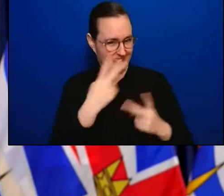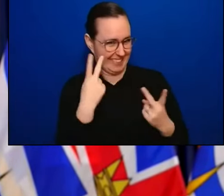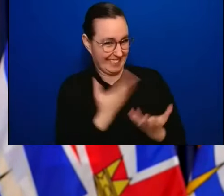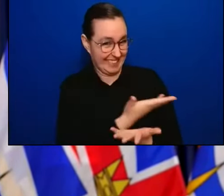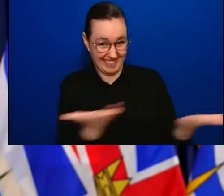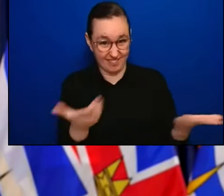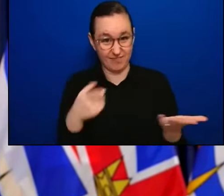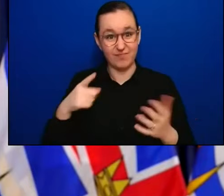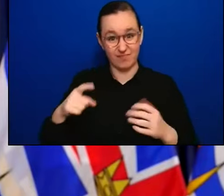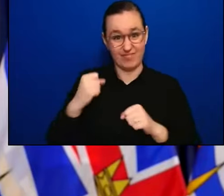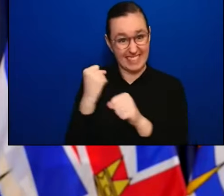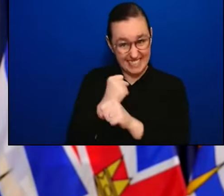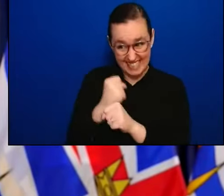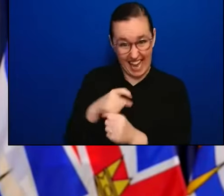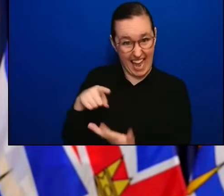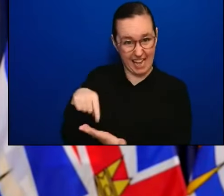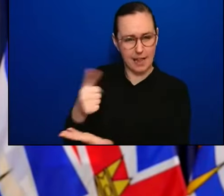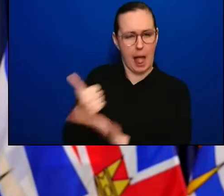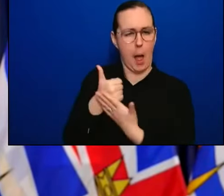at present,